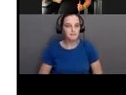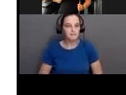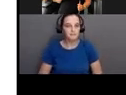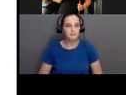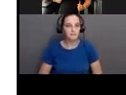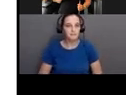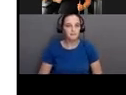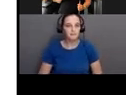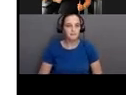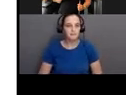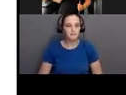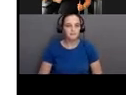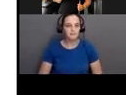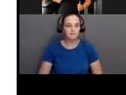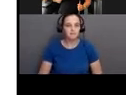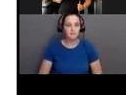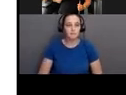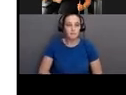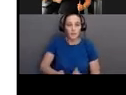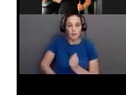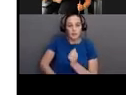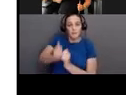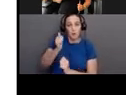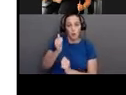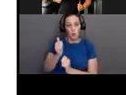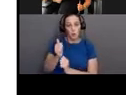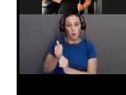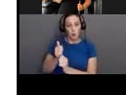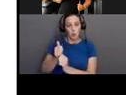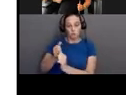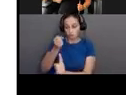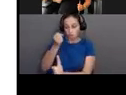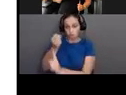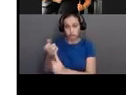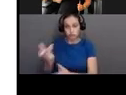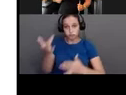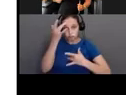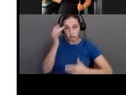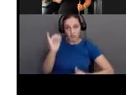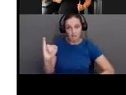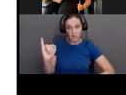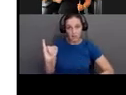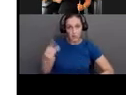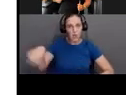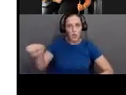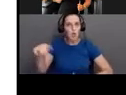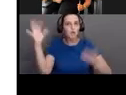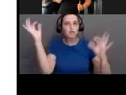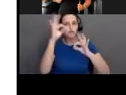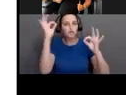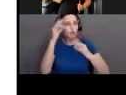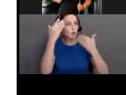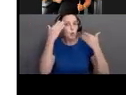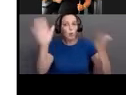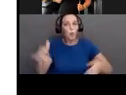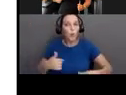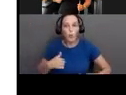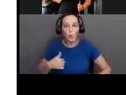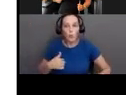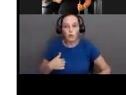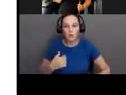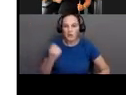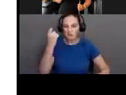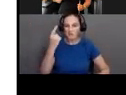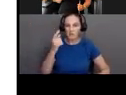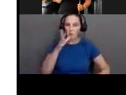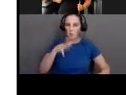And like I said before, most infections are silent, so people aren't going to know this. People aren't going to go to their OB doctor and say, oh,